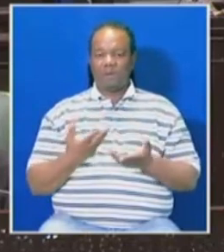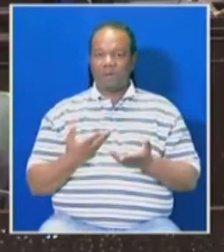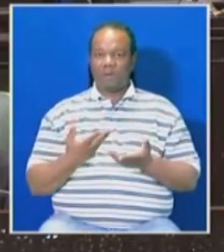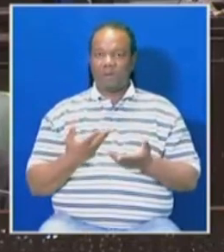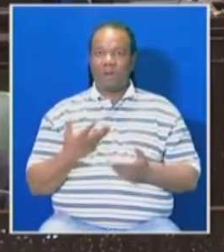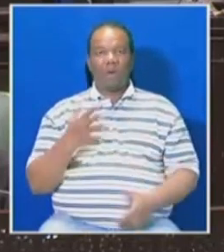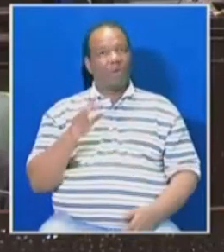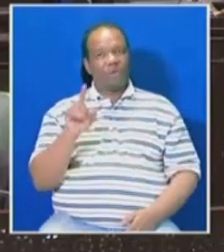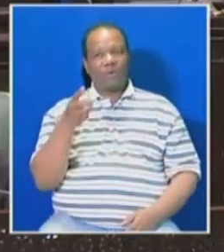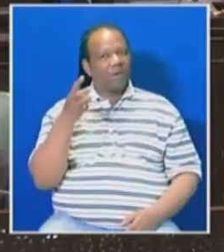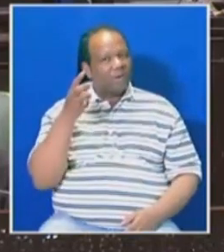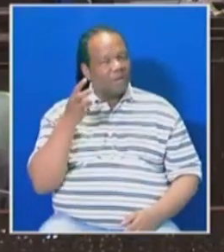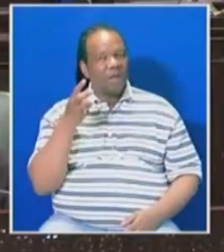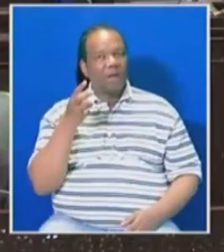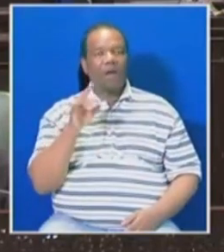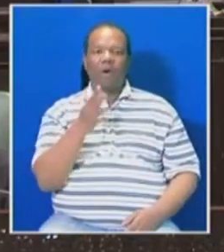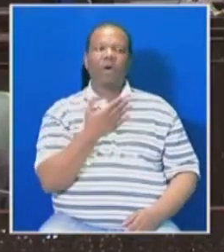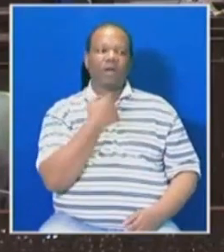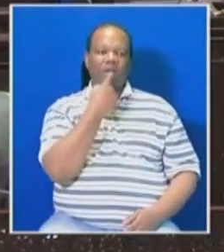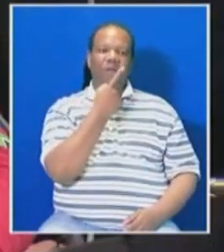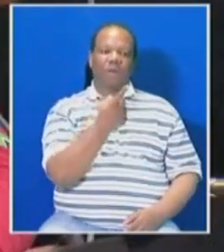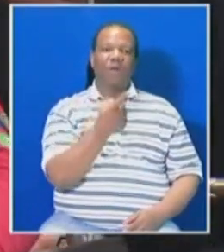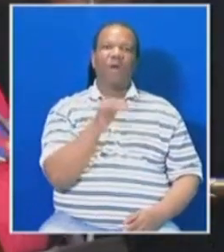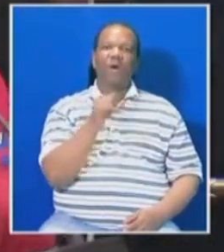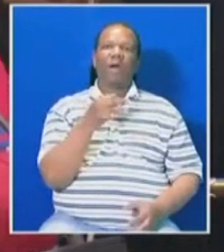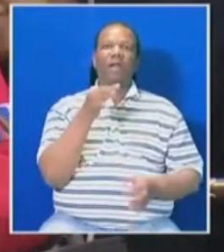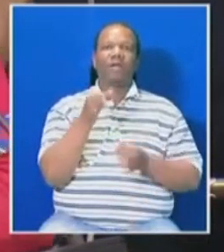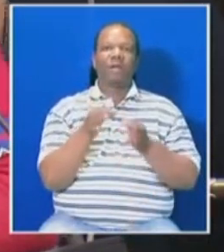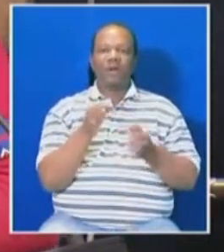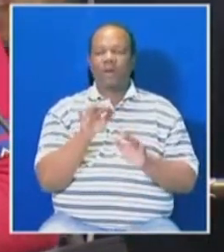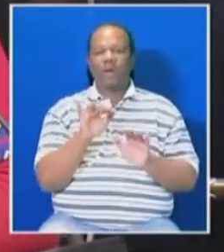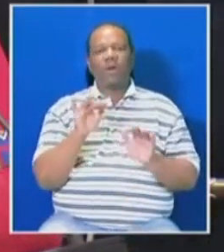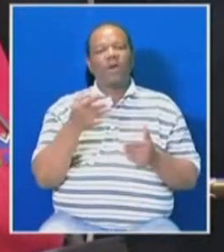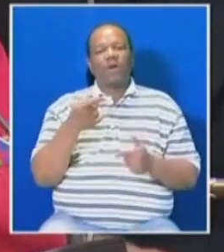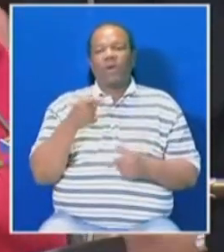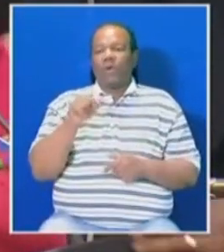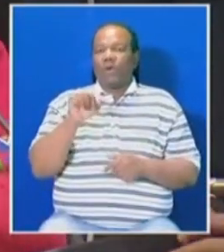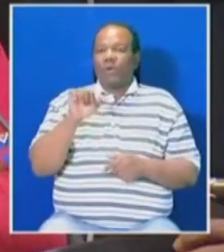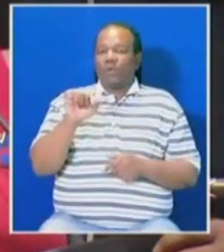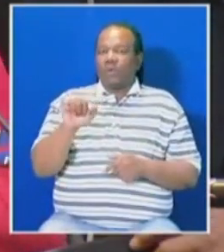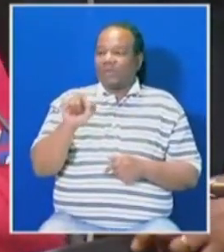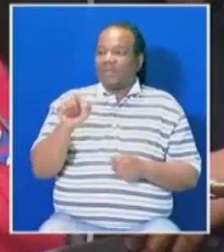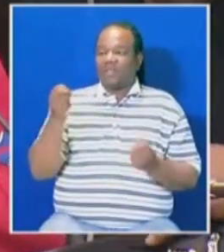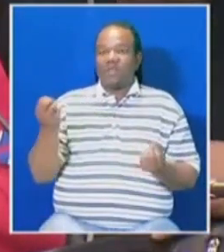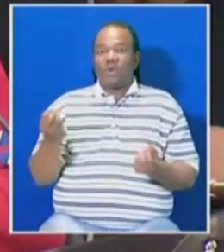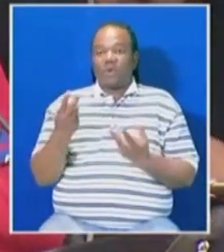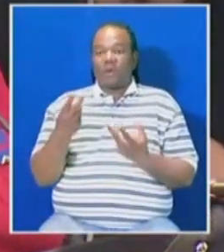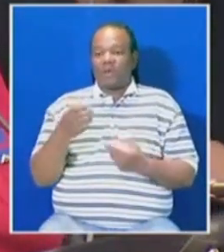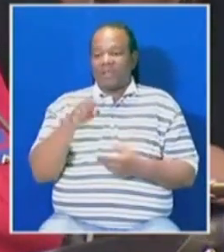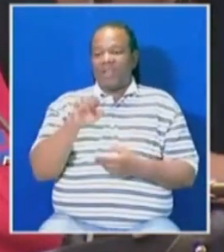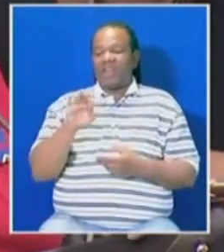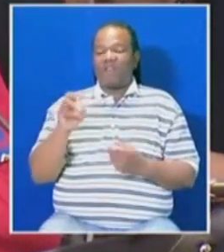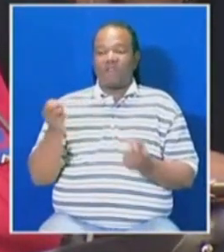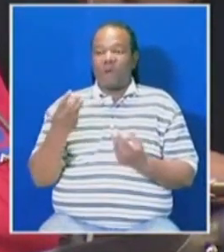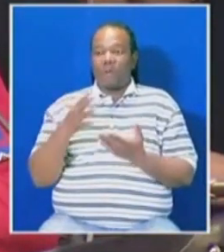Okay, can I hear what you said? Okay, let me just read. We were saying this is not a surprise. EFF is not a surprise. The